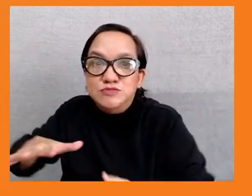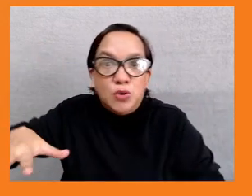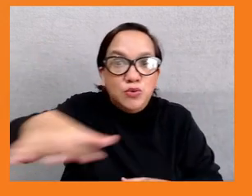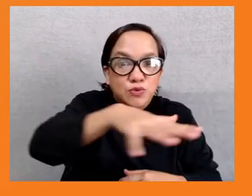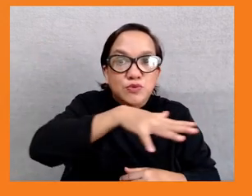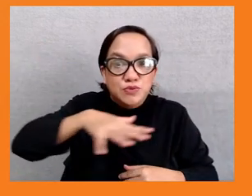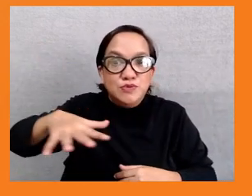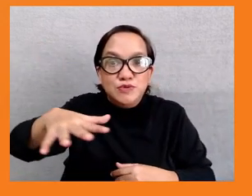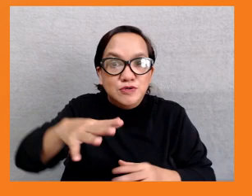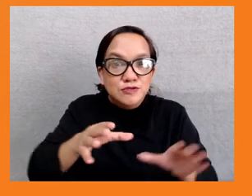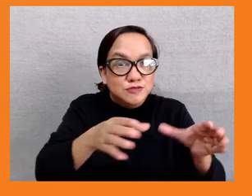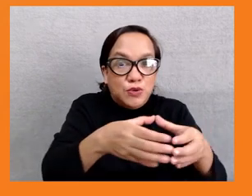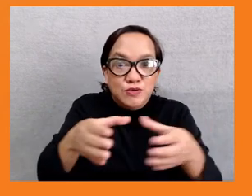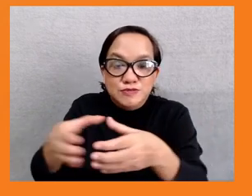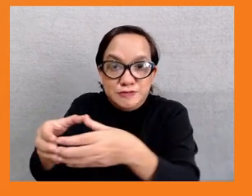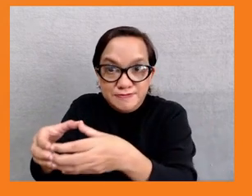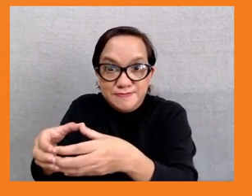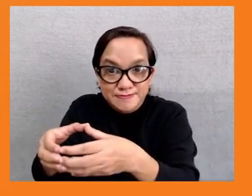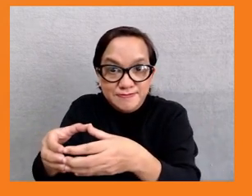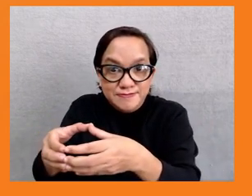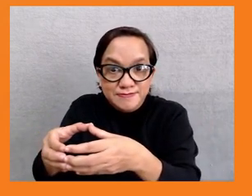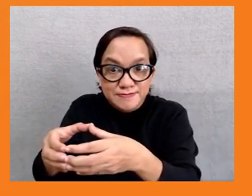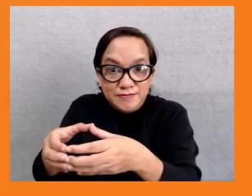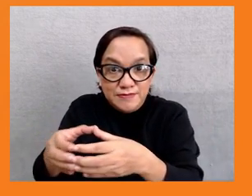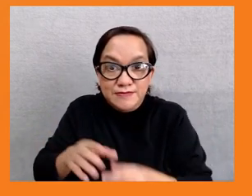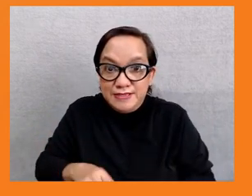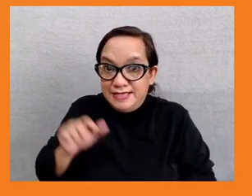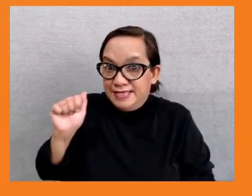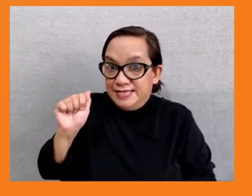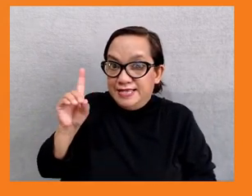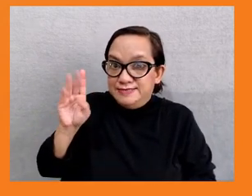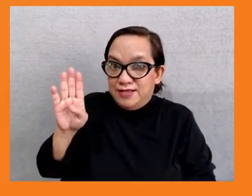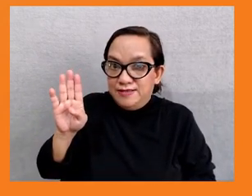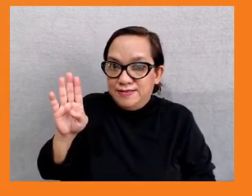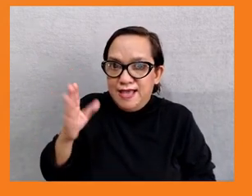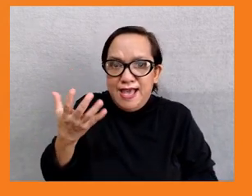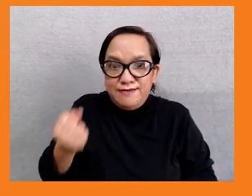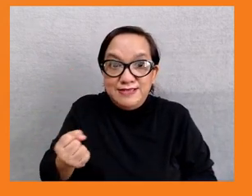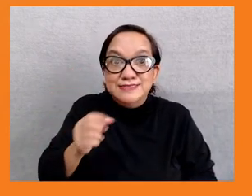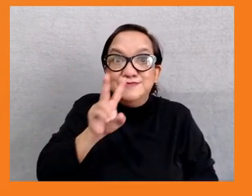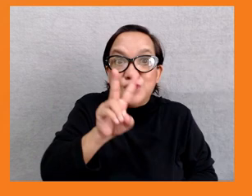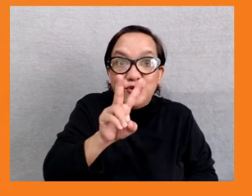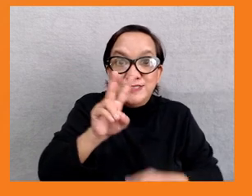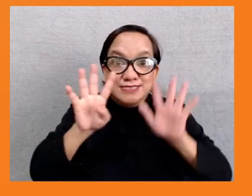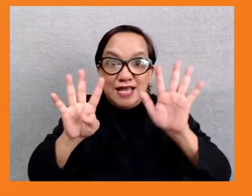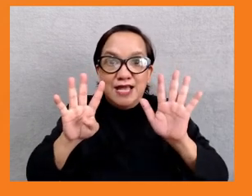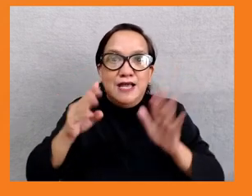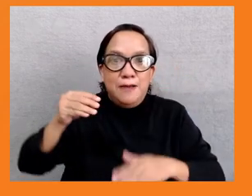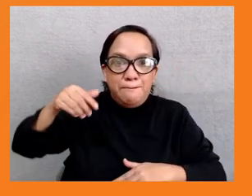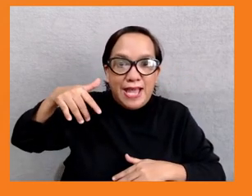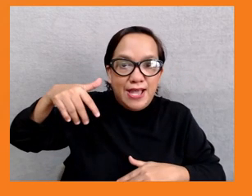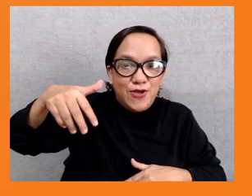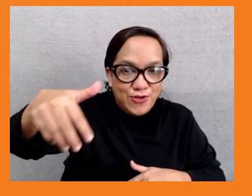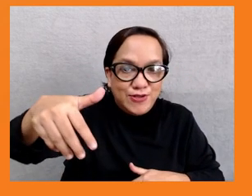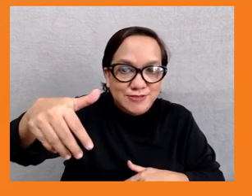2022, ADB committed $29 billion for developing member countries and the private sector. Next slide,